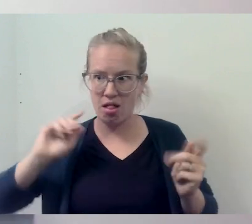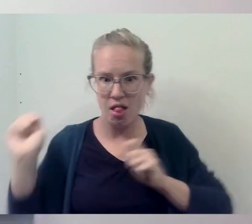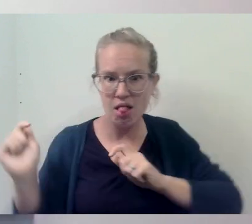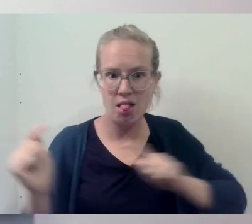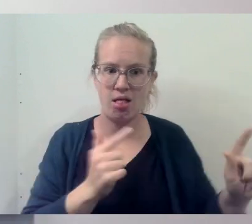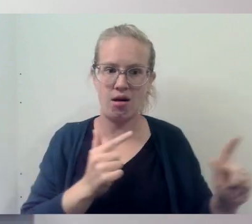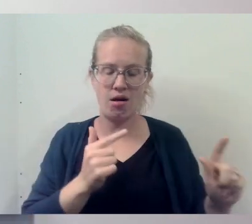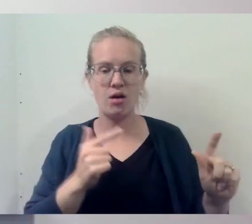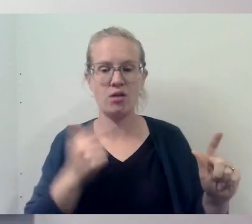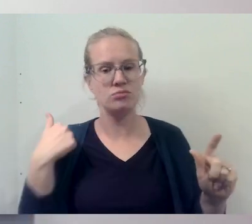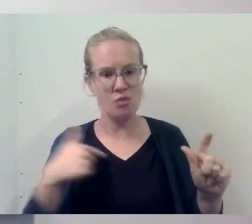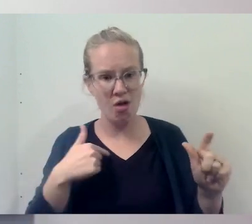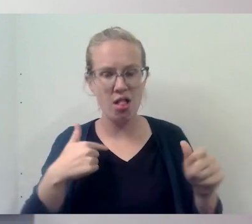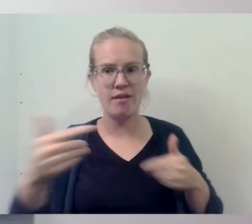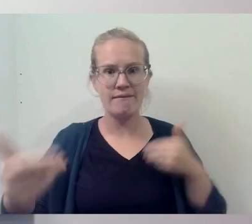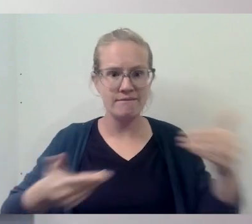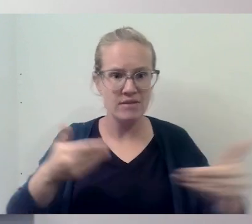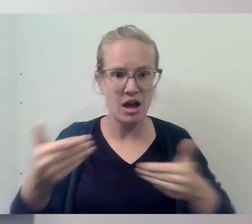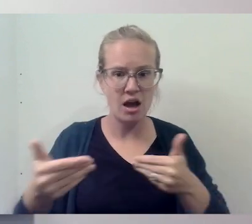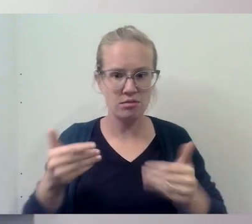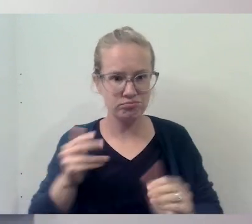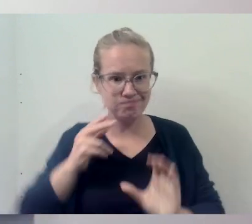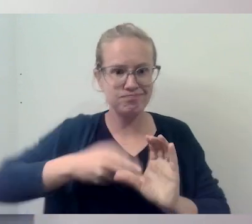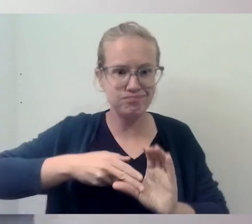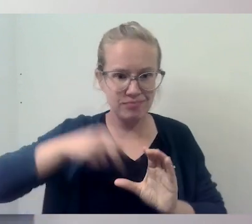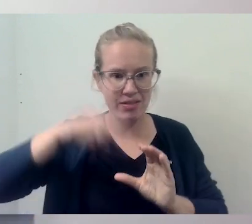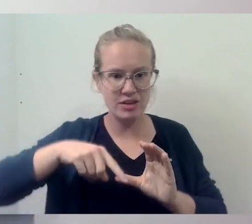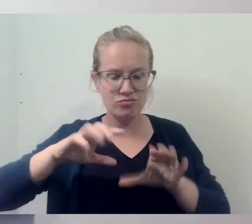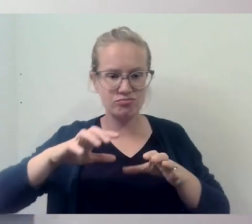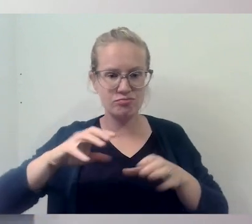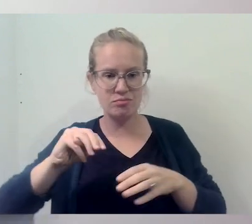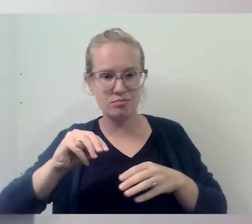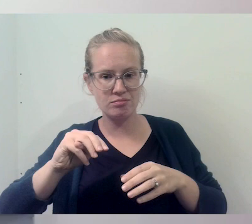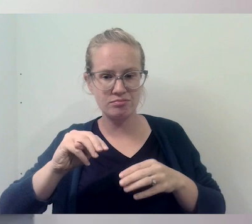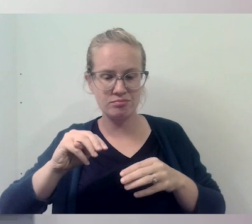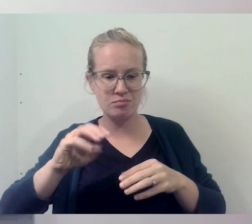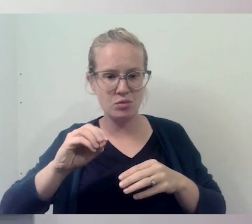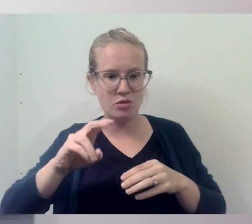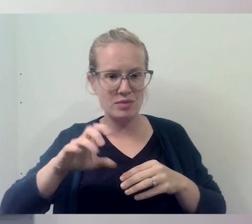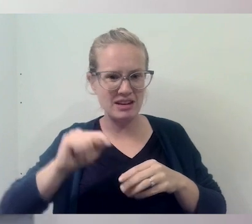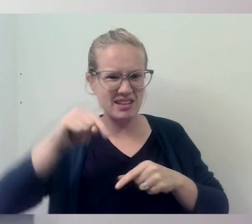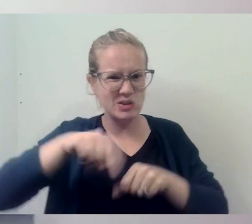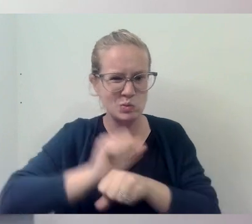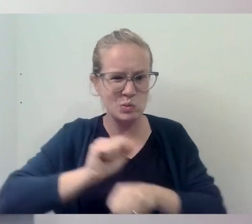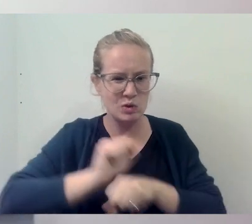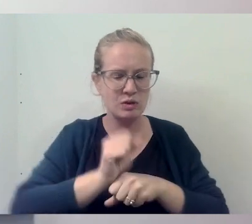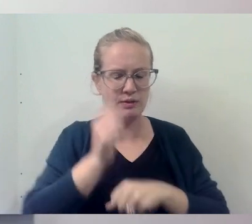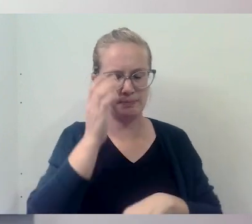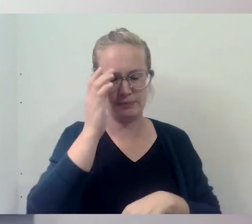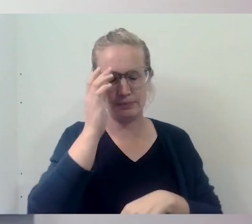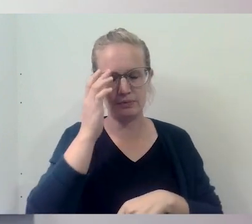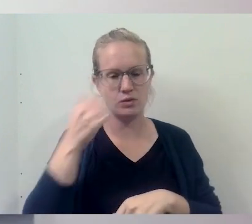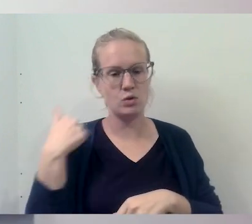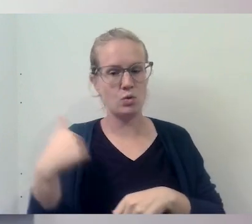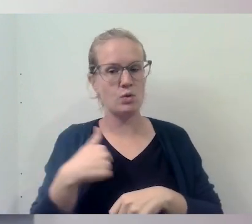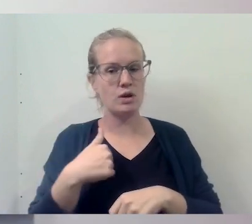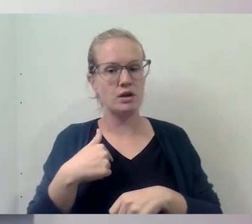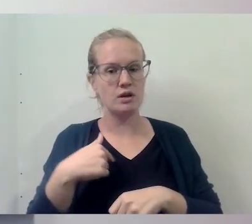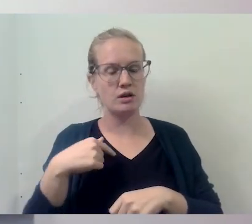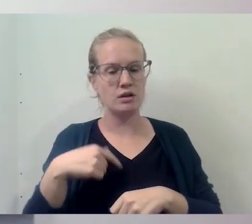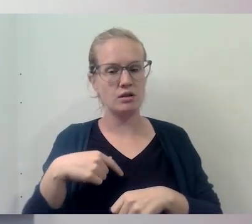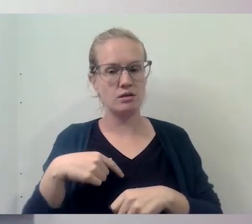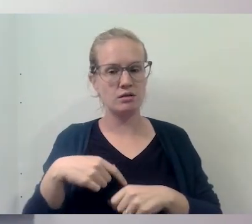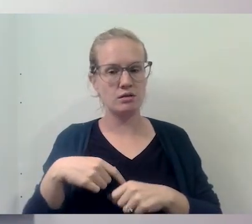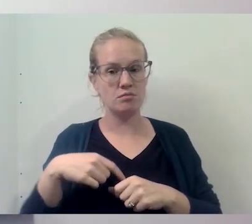we all are invited to be part of this movement. And so we too become beneficiaries